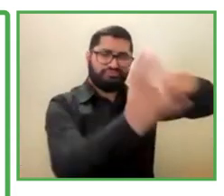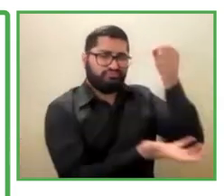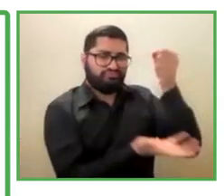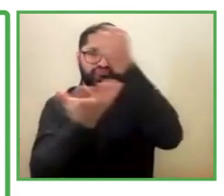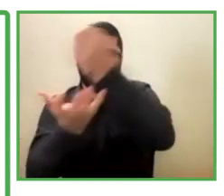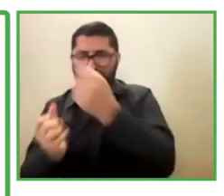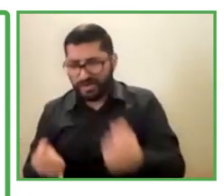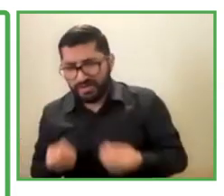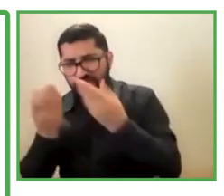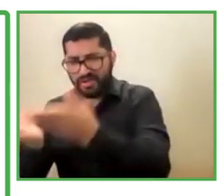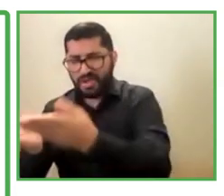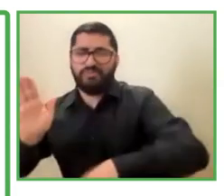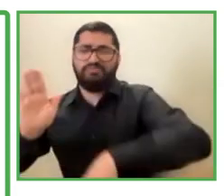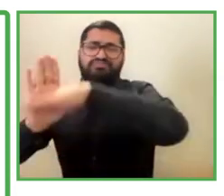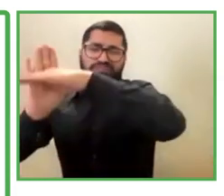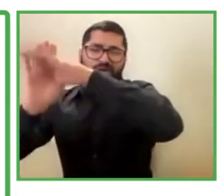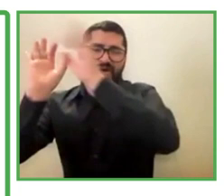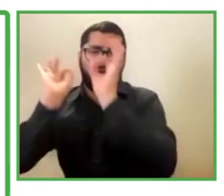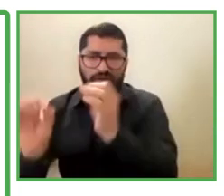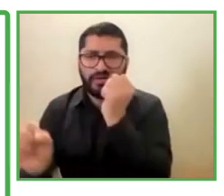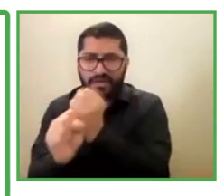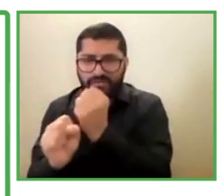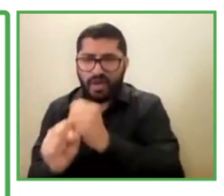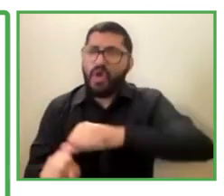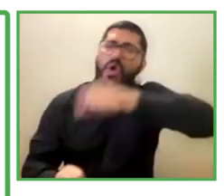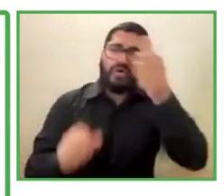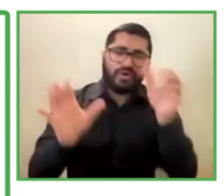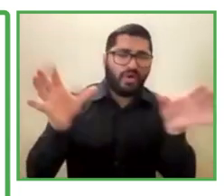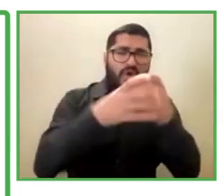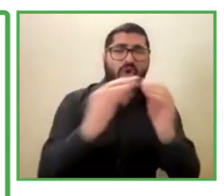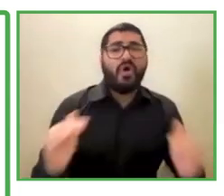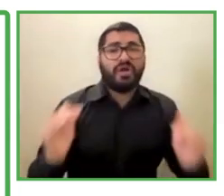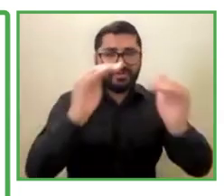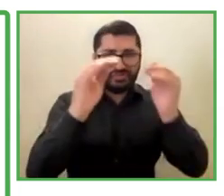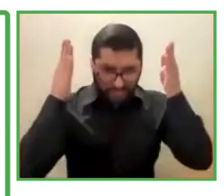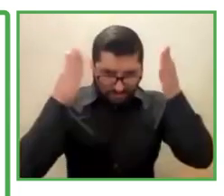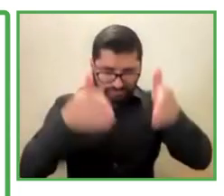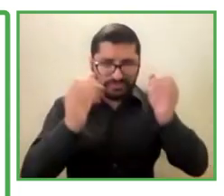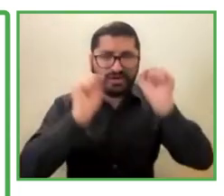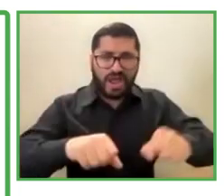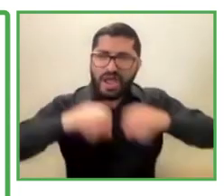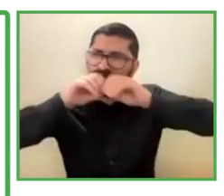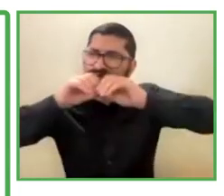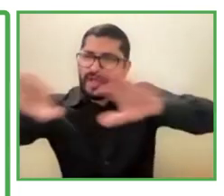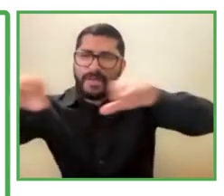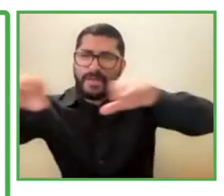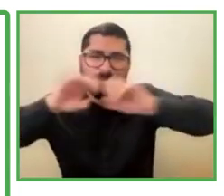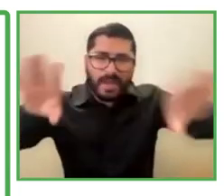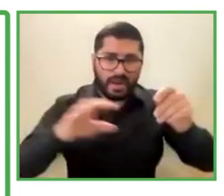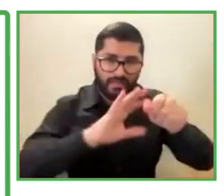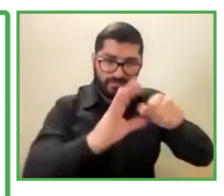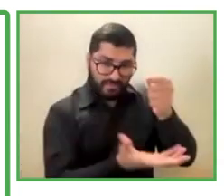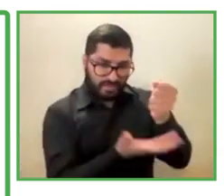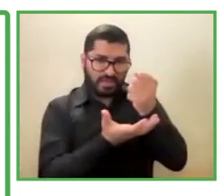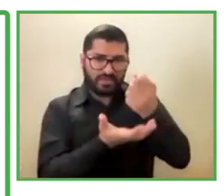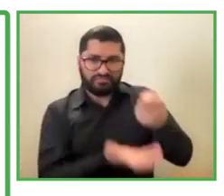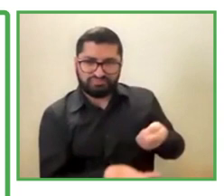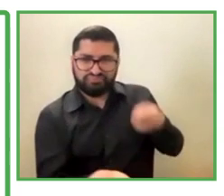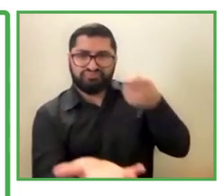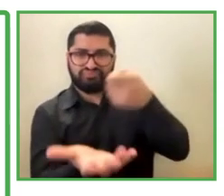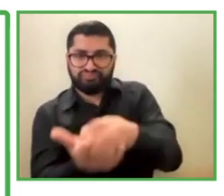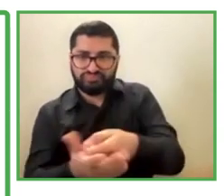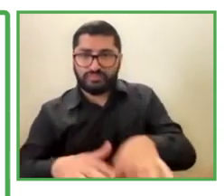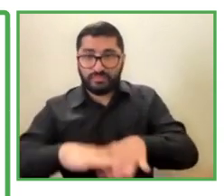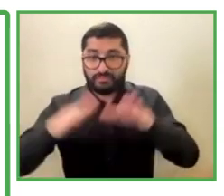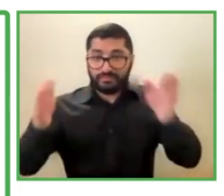rehabilitated. And we also work with the School of Demet Foundation in our campaigns. We also